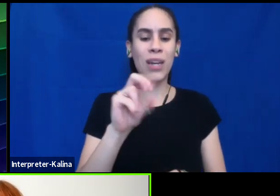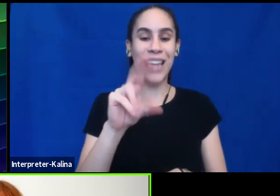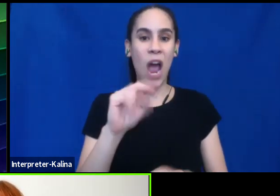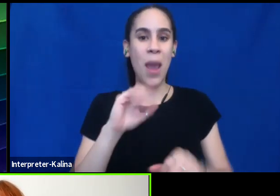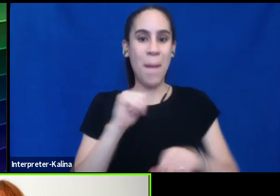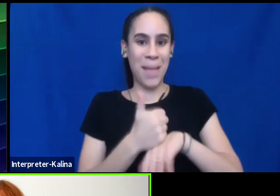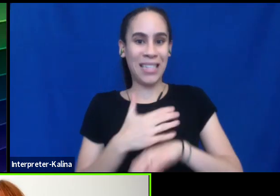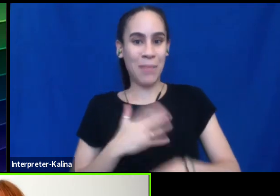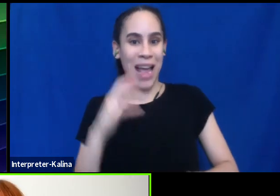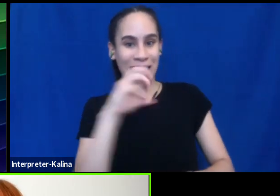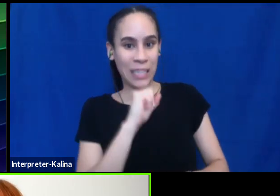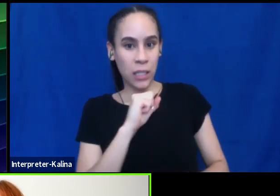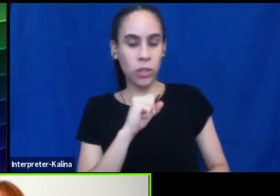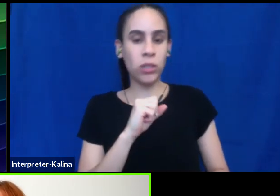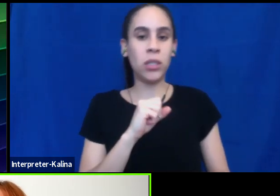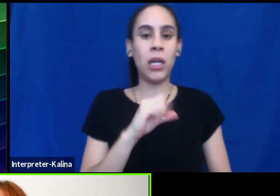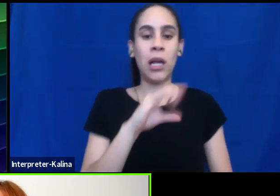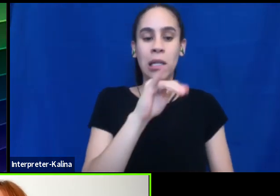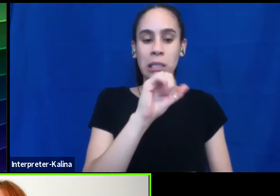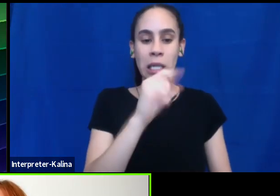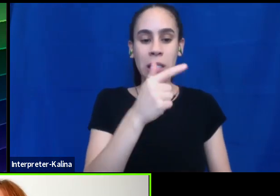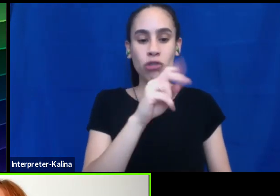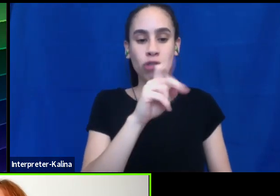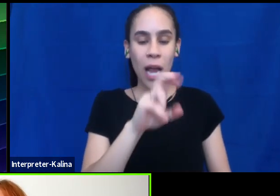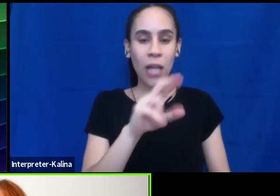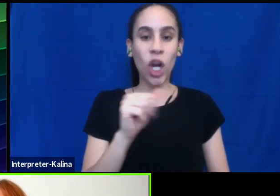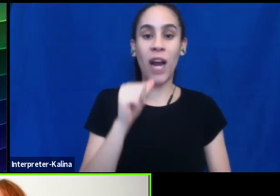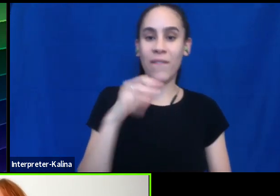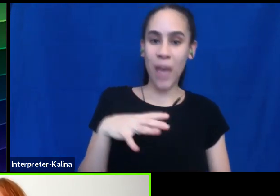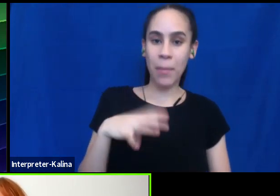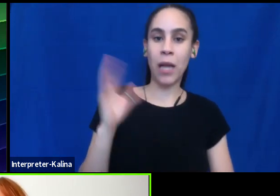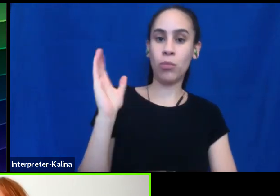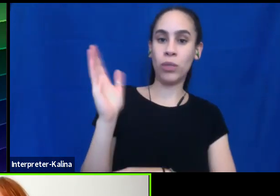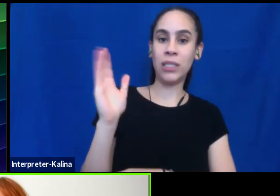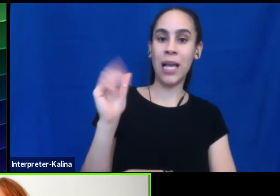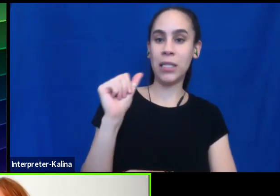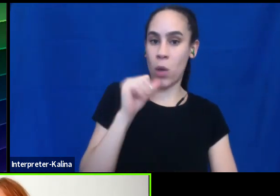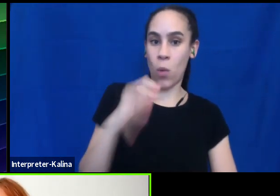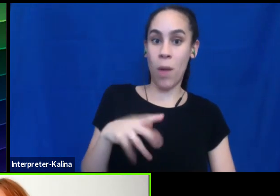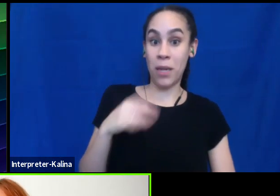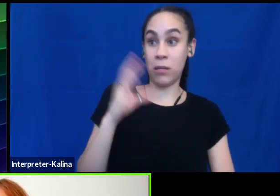as cisgender feminine presenting woman. I have never been asked what pronouns I prefer.